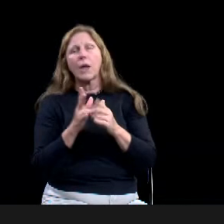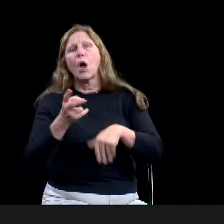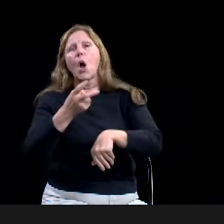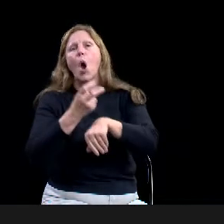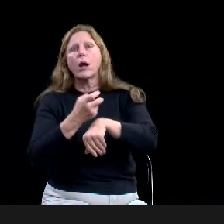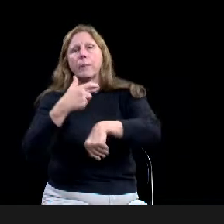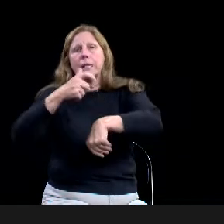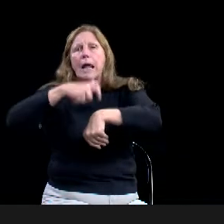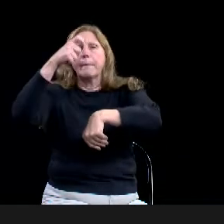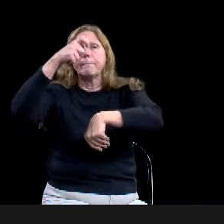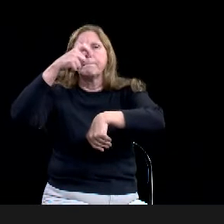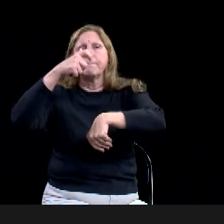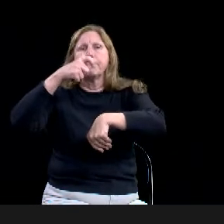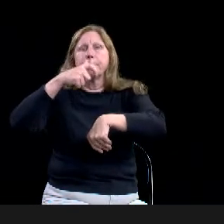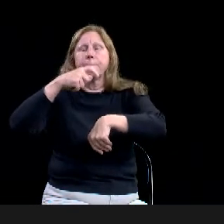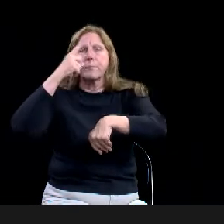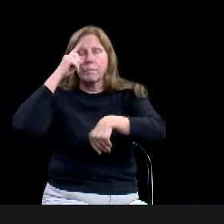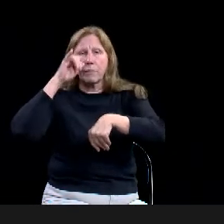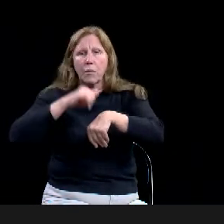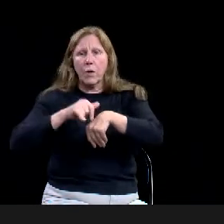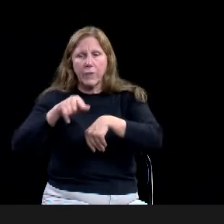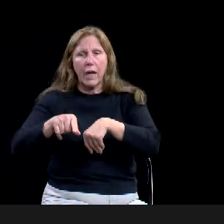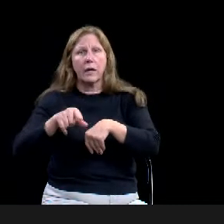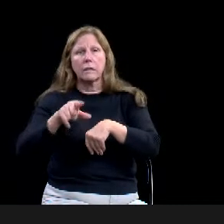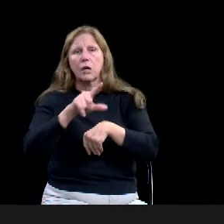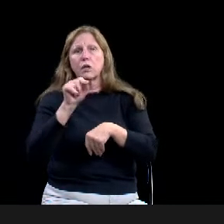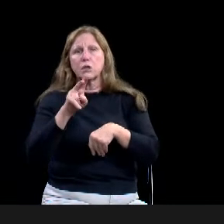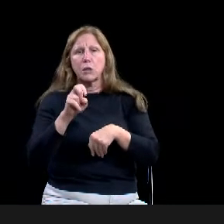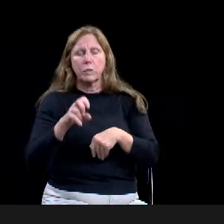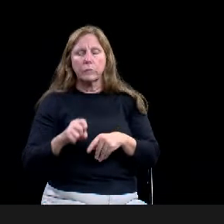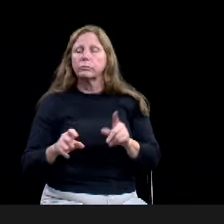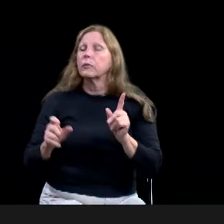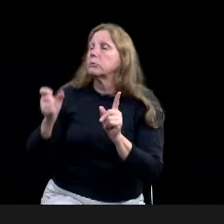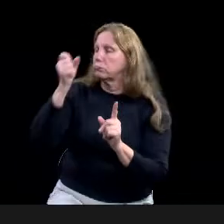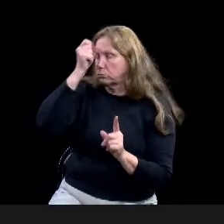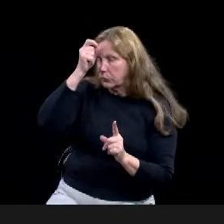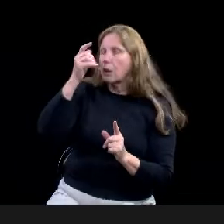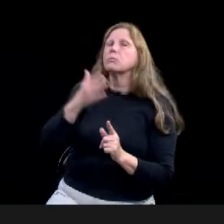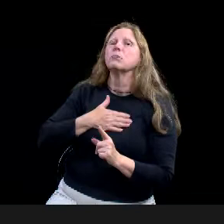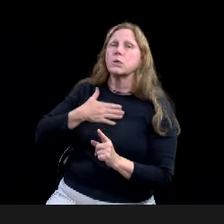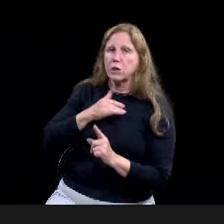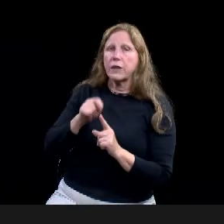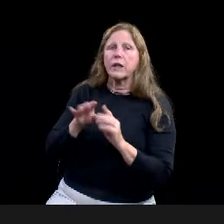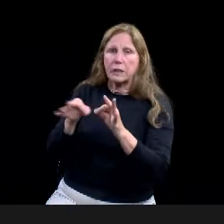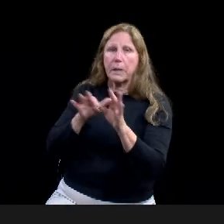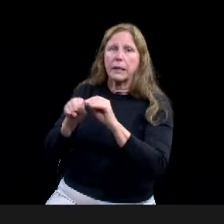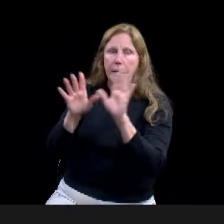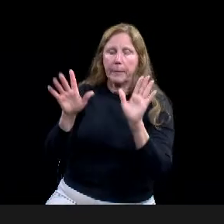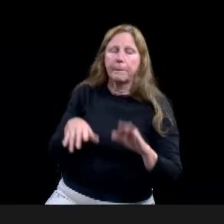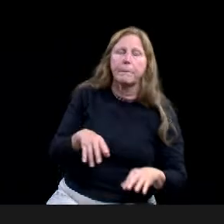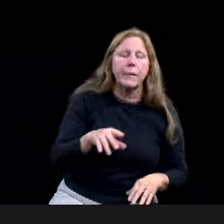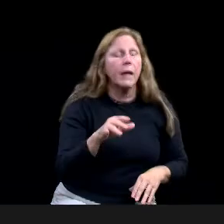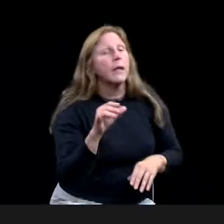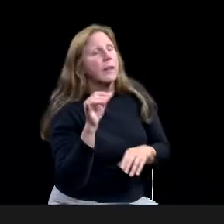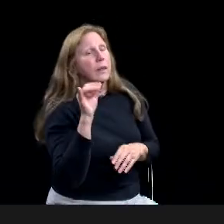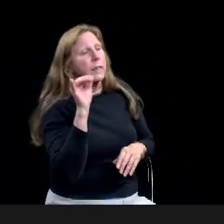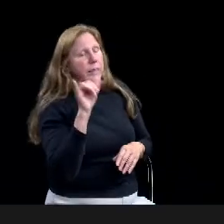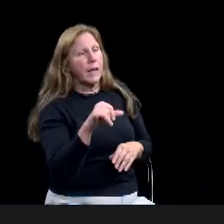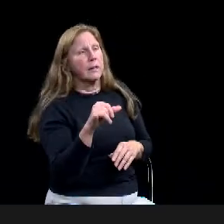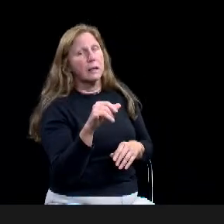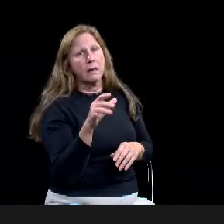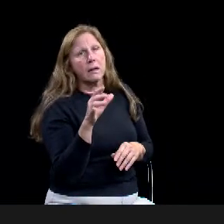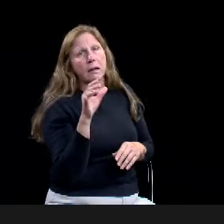Yeah. And if that's, if that's the, you know, if that's the concern of the council, you know, to me, uh, you know, it, uh,